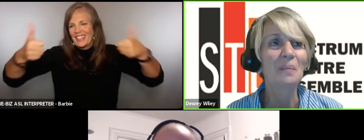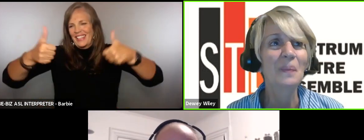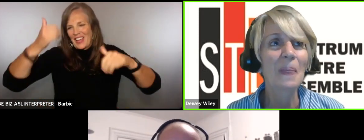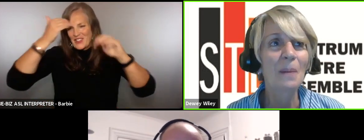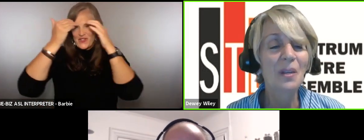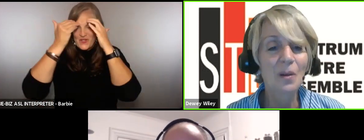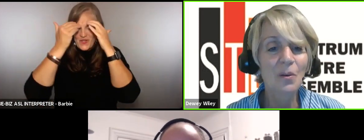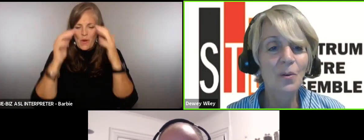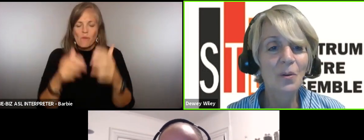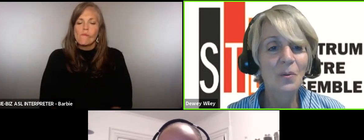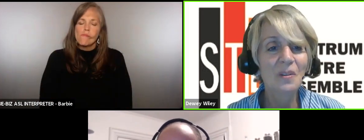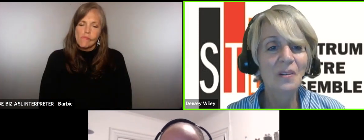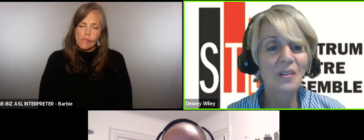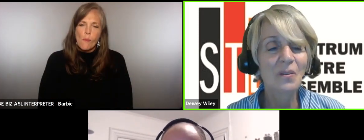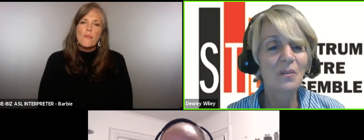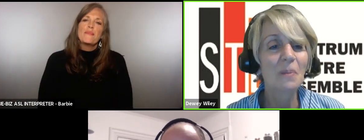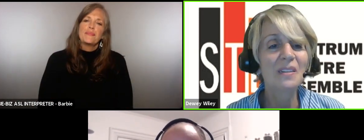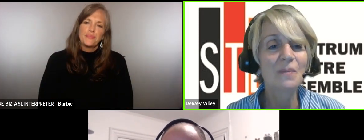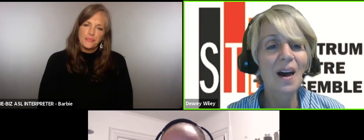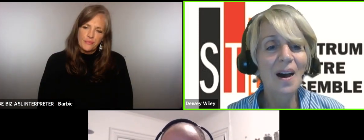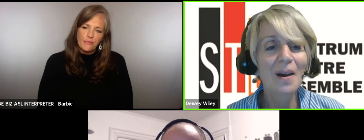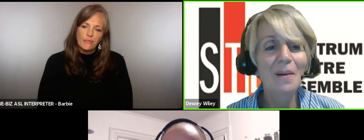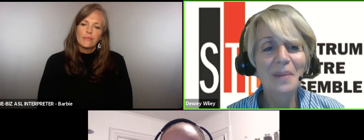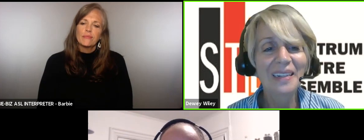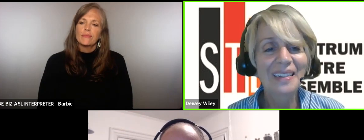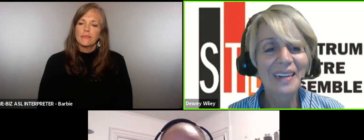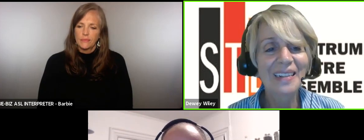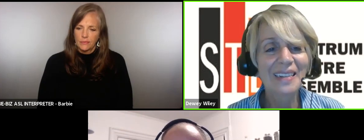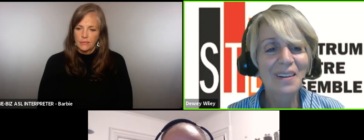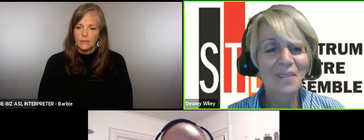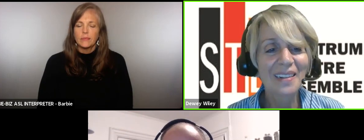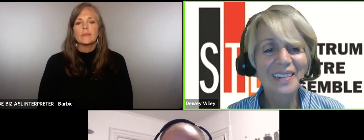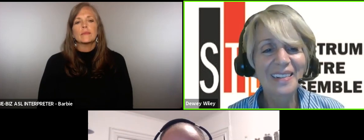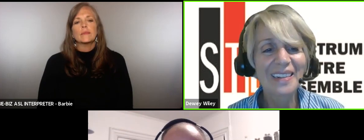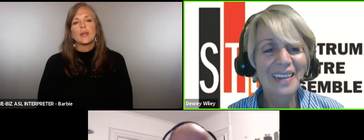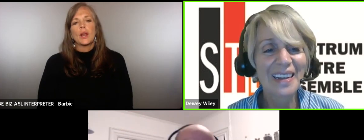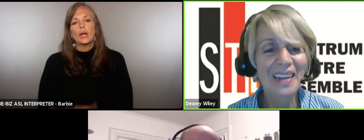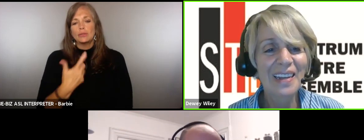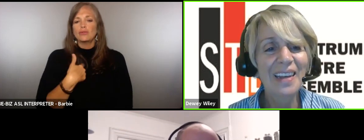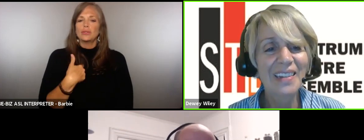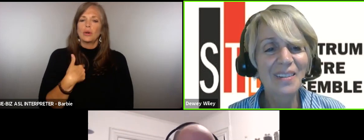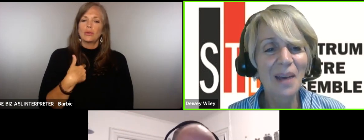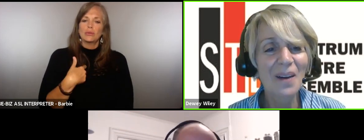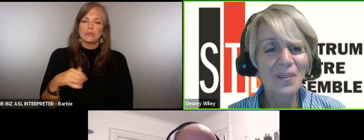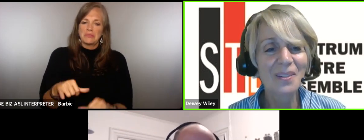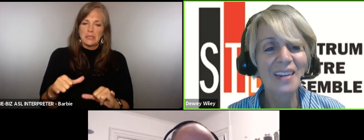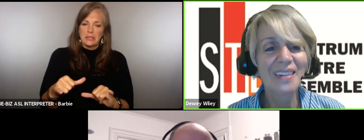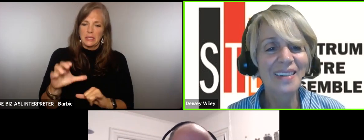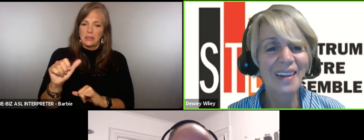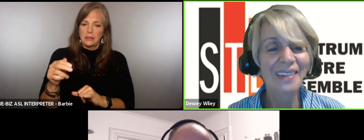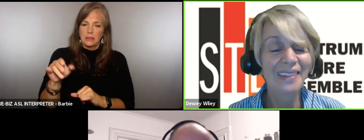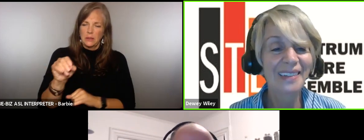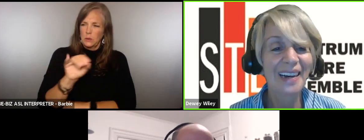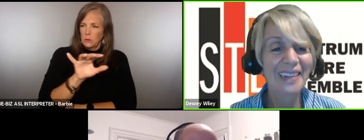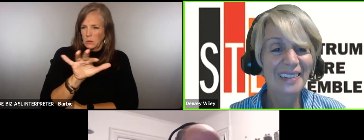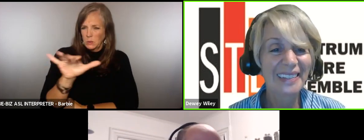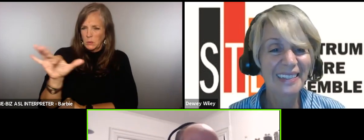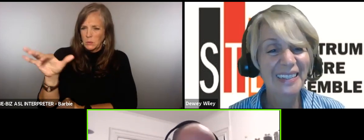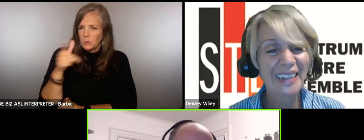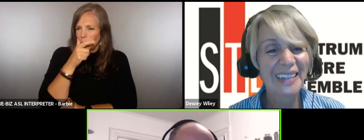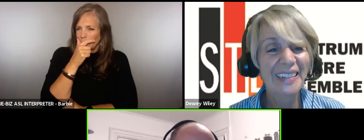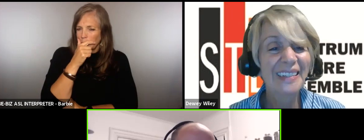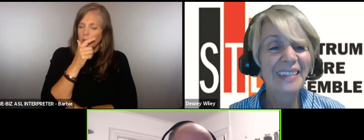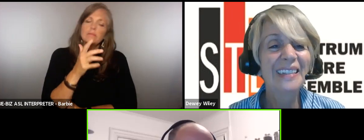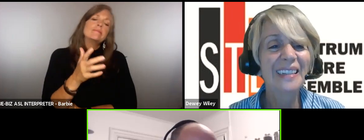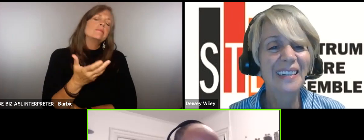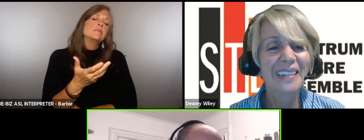um I mean you use so you spend some time in the casino to to get some character studies done yeah uh